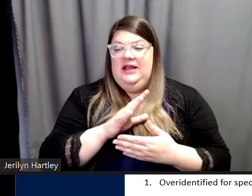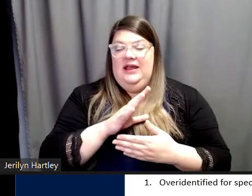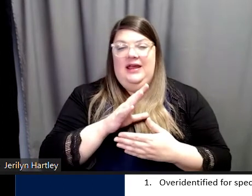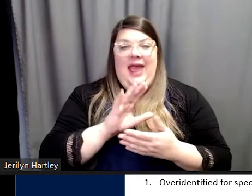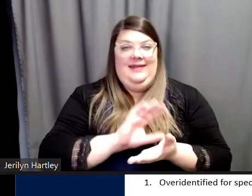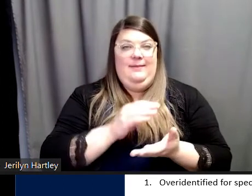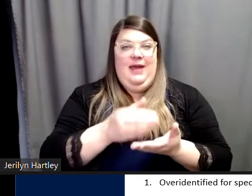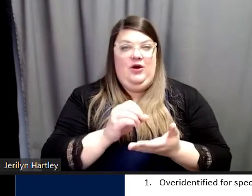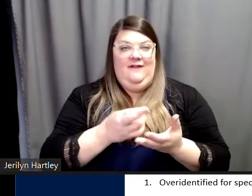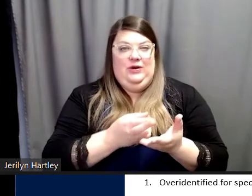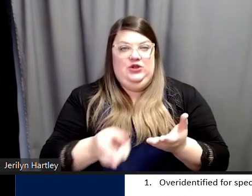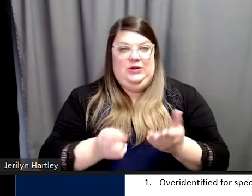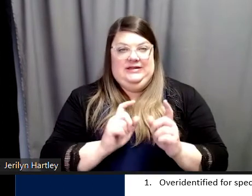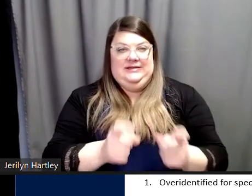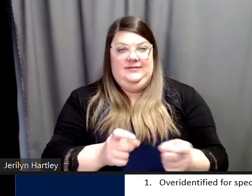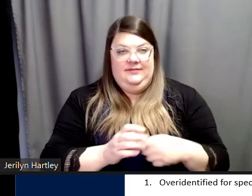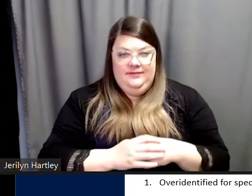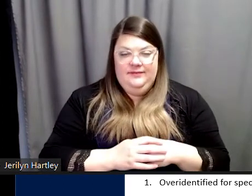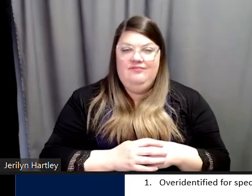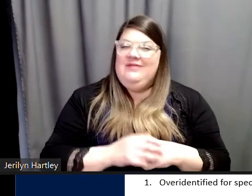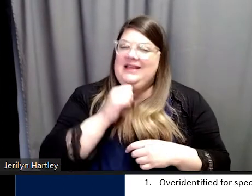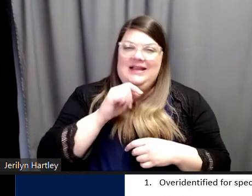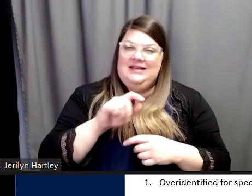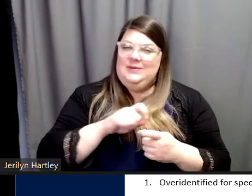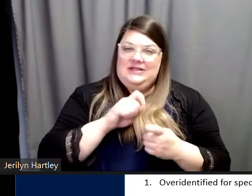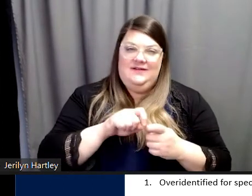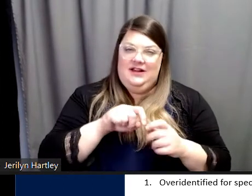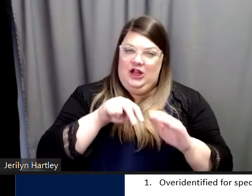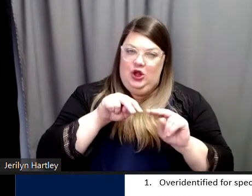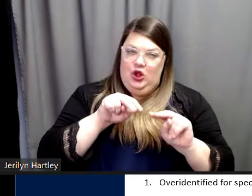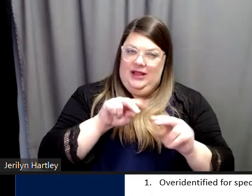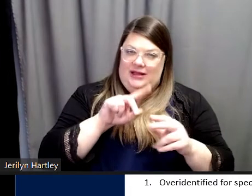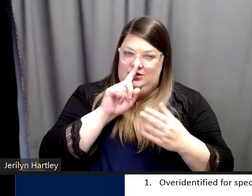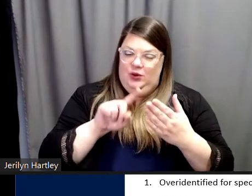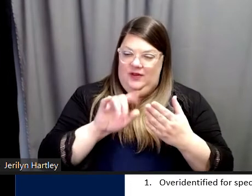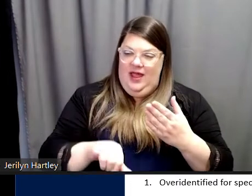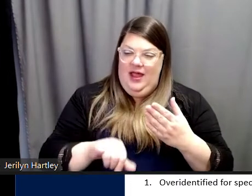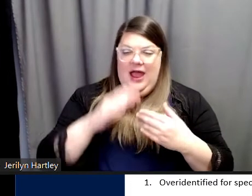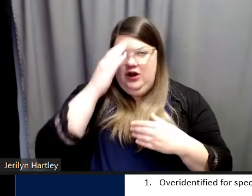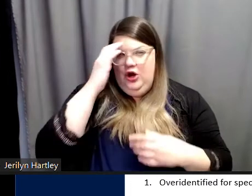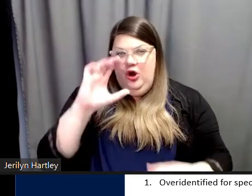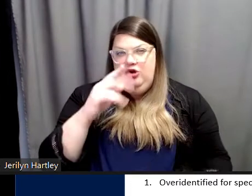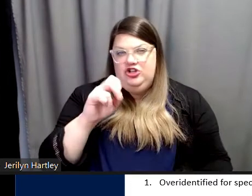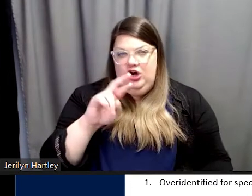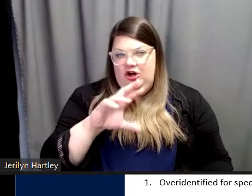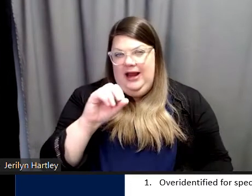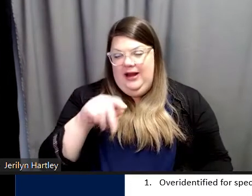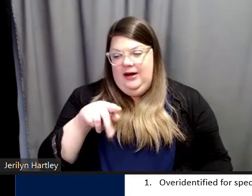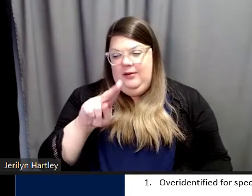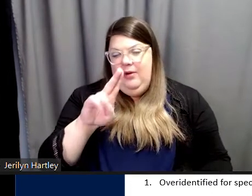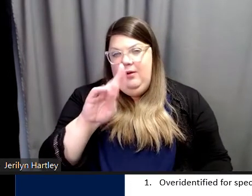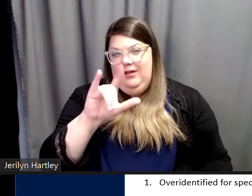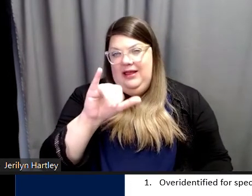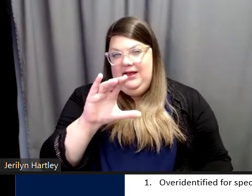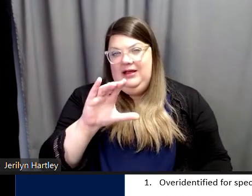I didn't specifically look into, I know that charter and public schools were both looked at